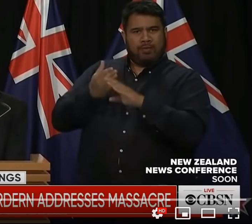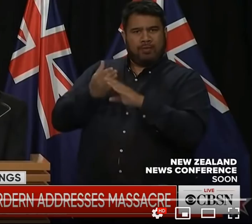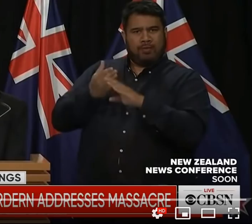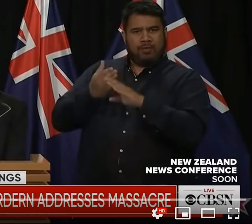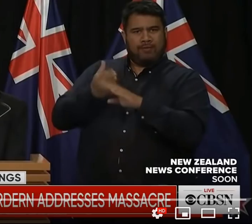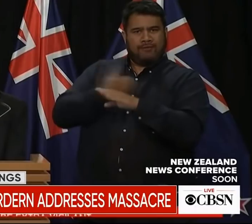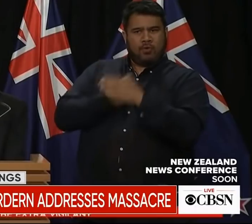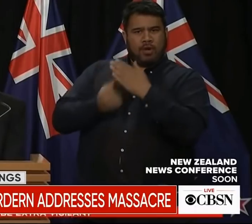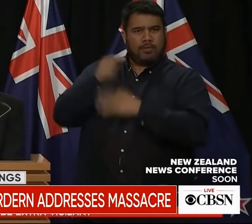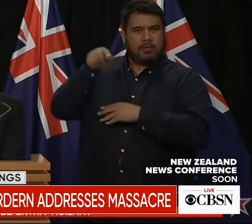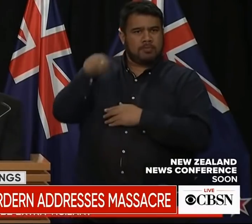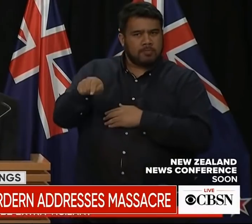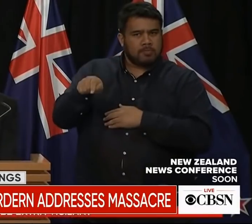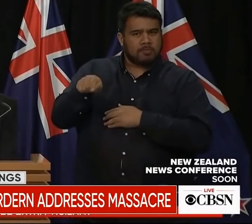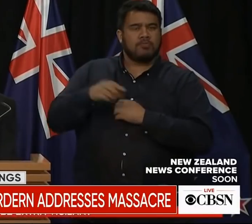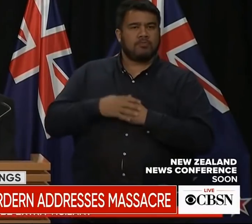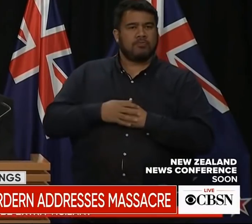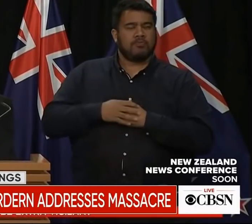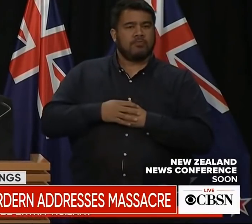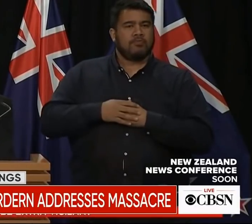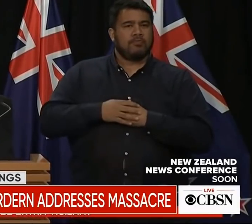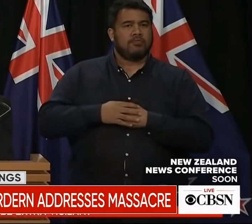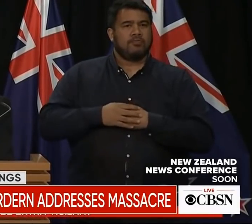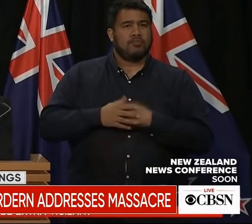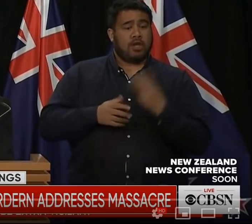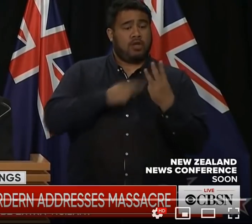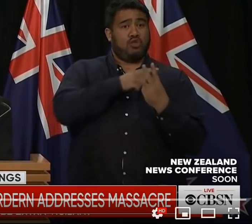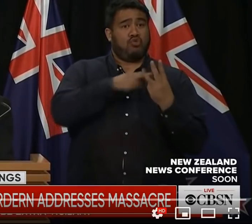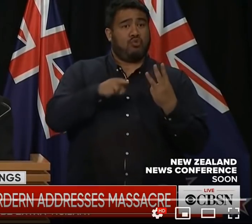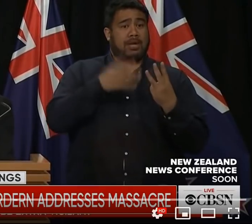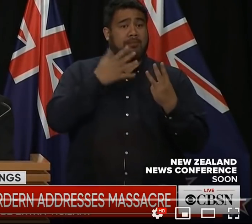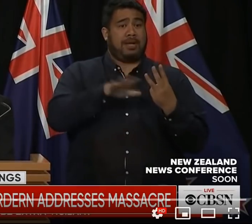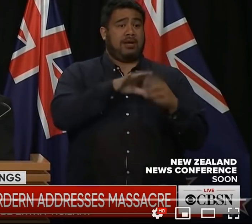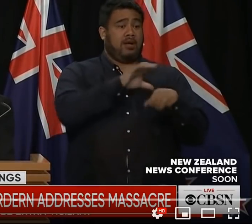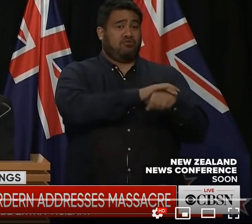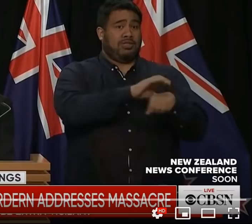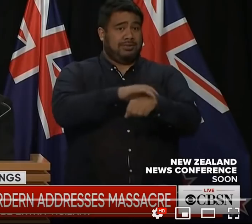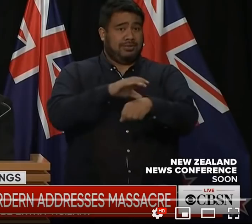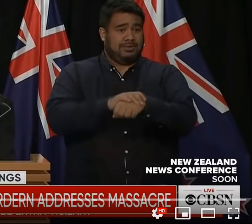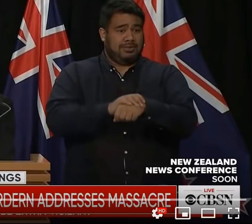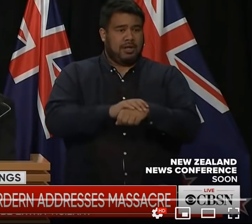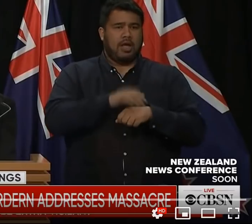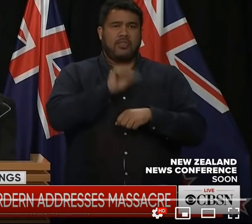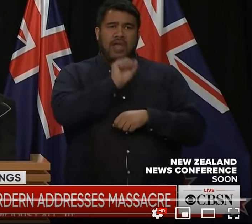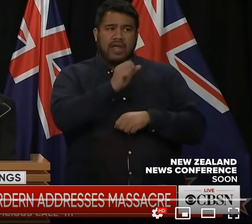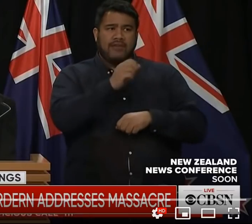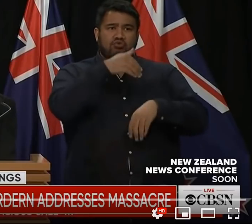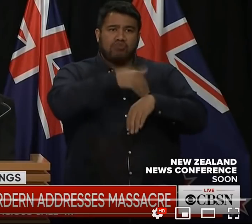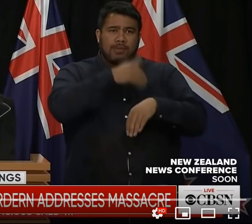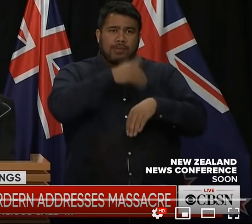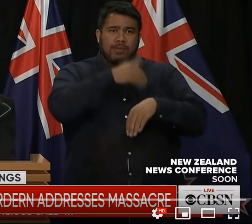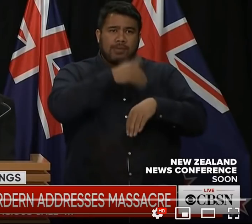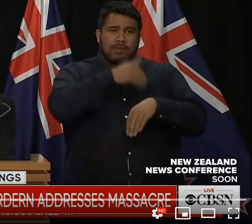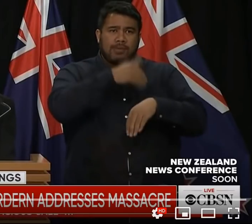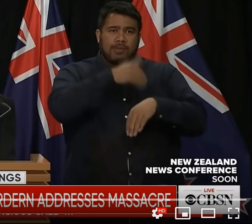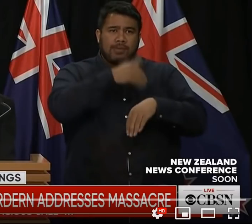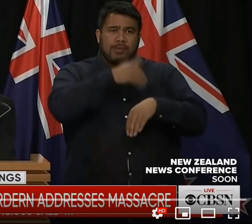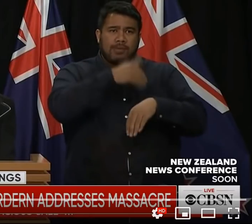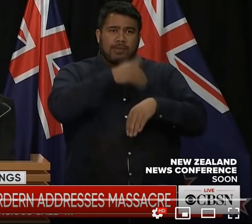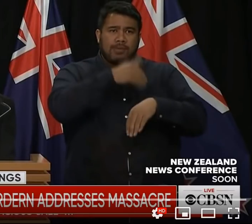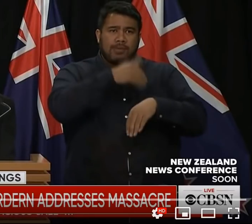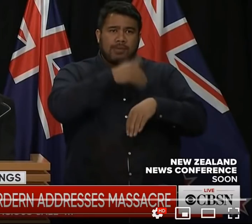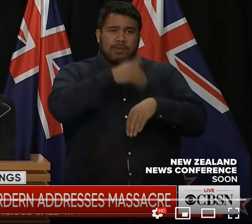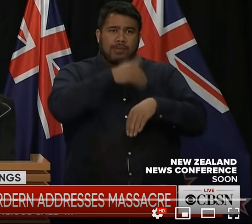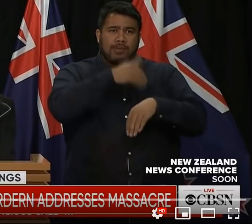i got it is addressing the deadly mask shooting let's go ahead and listen in here or in australia and her her